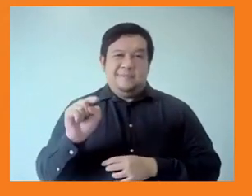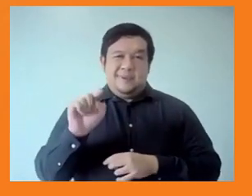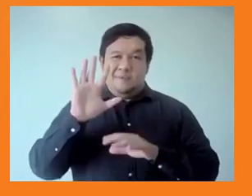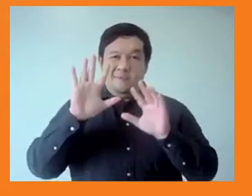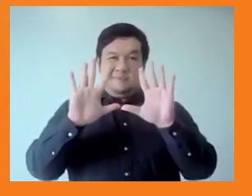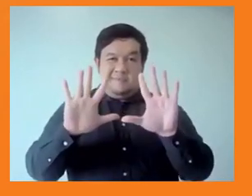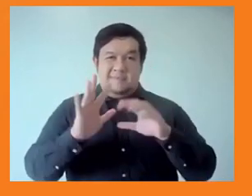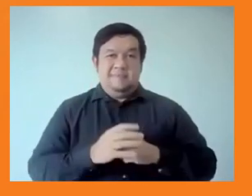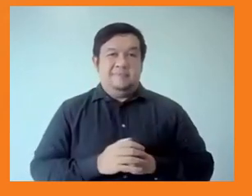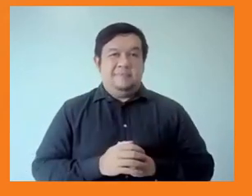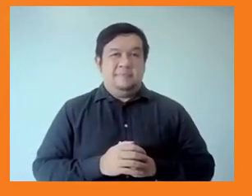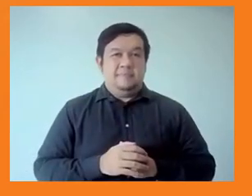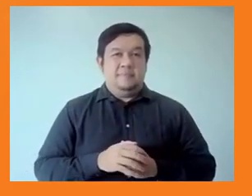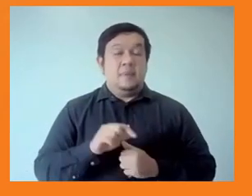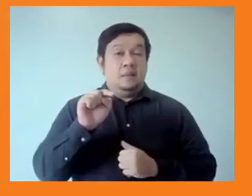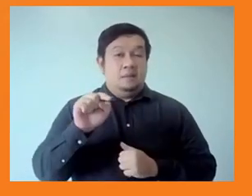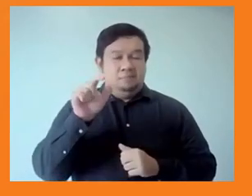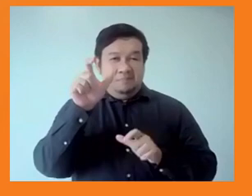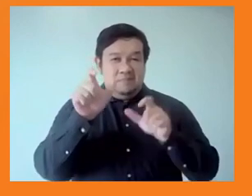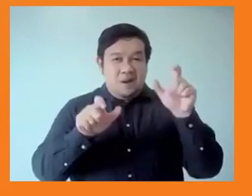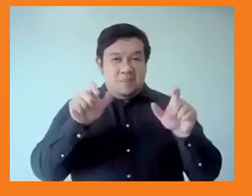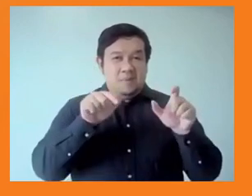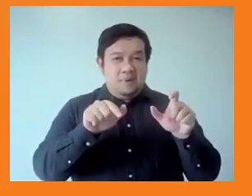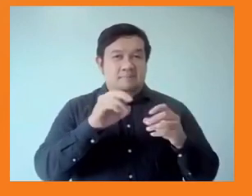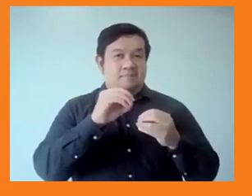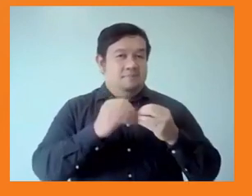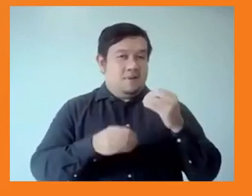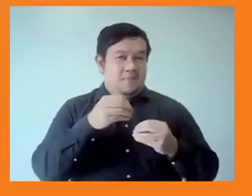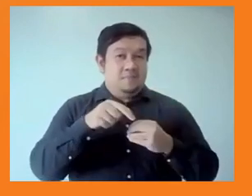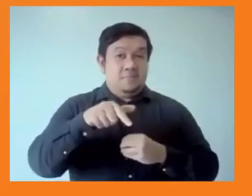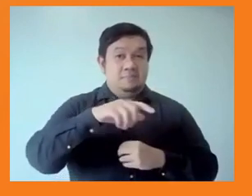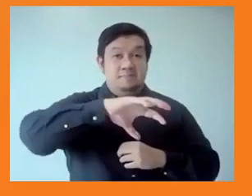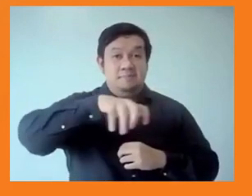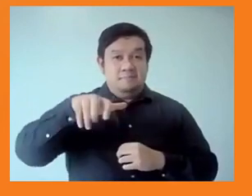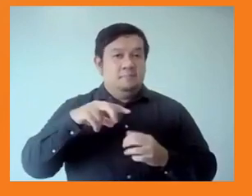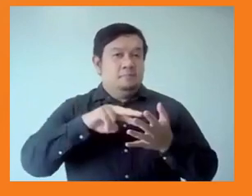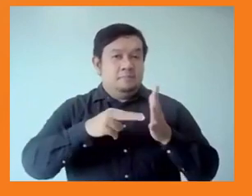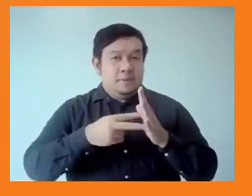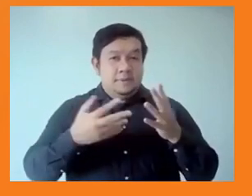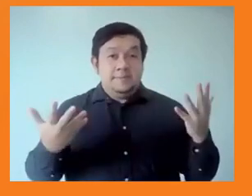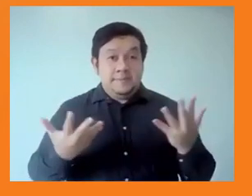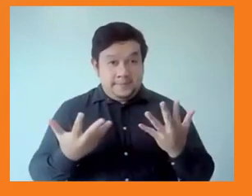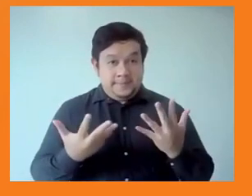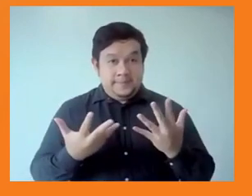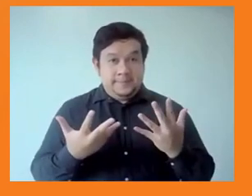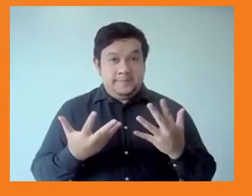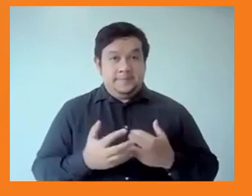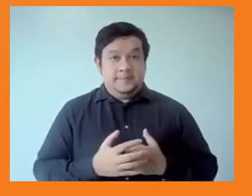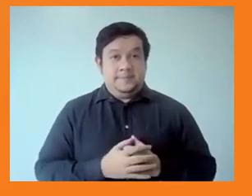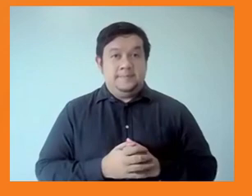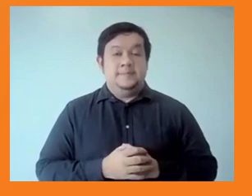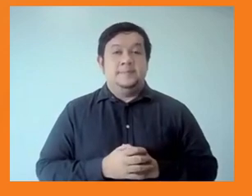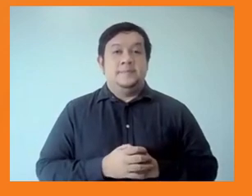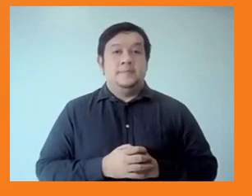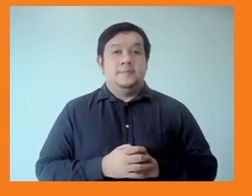Next slide, please. What does that actually mean in practice? Well, it means that the budget allocations and